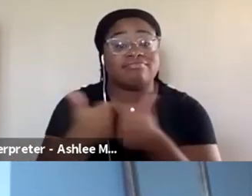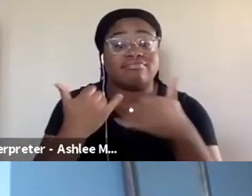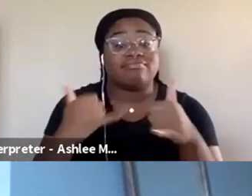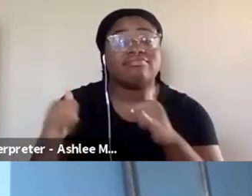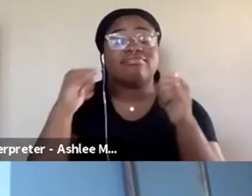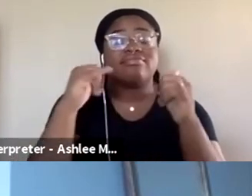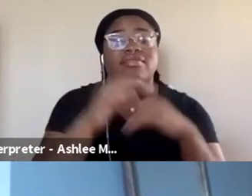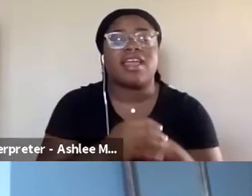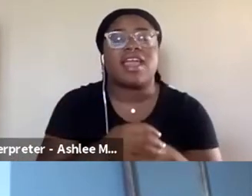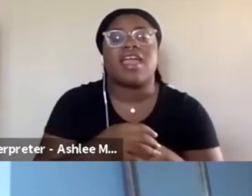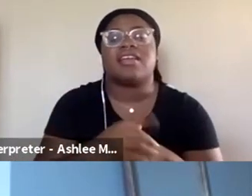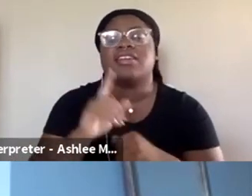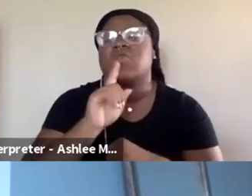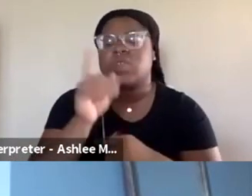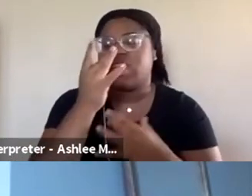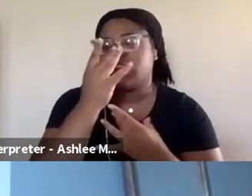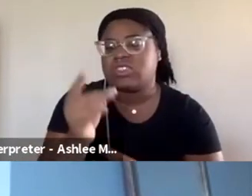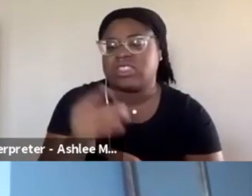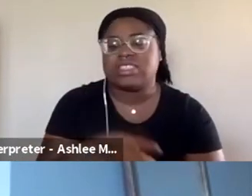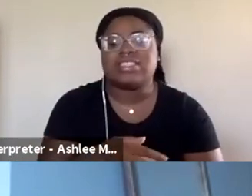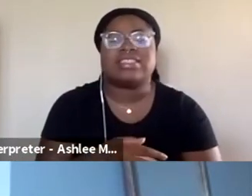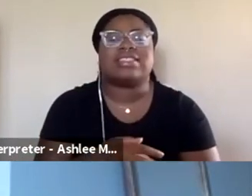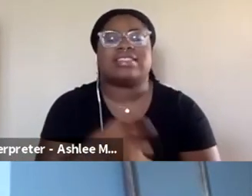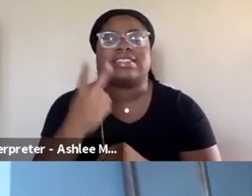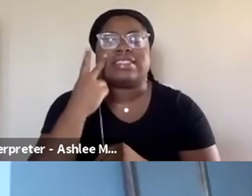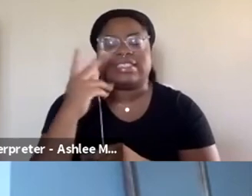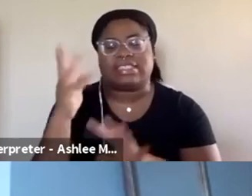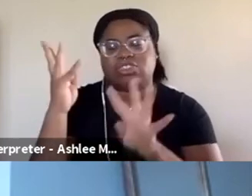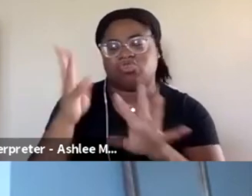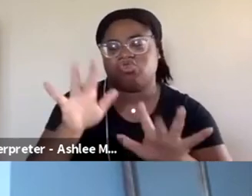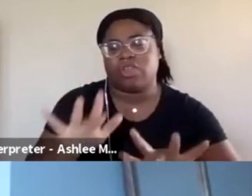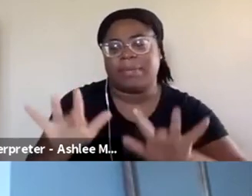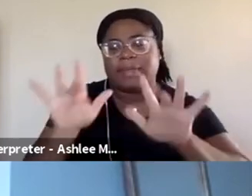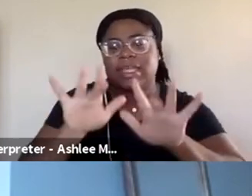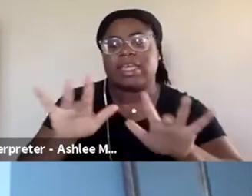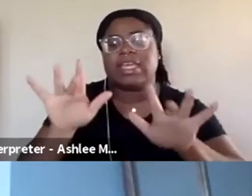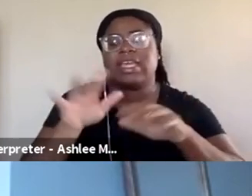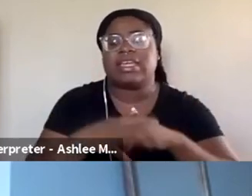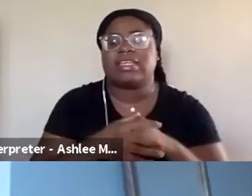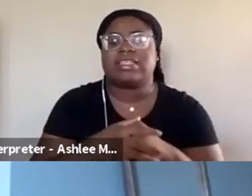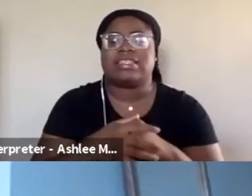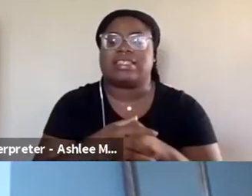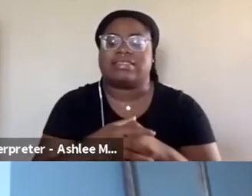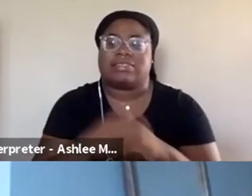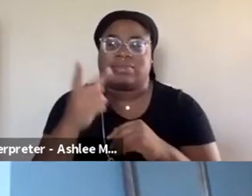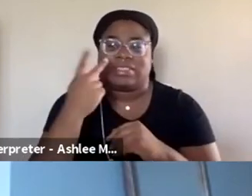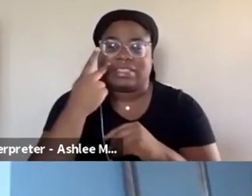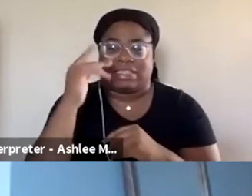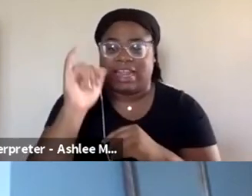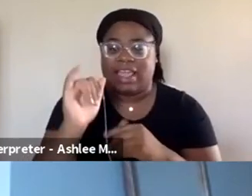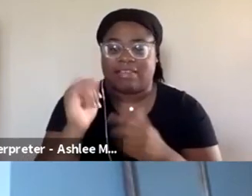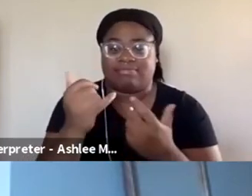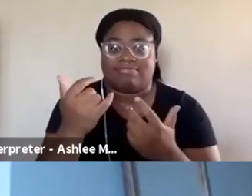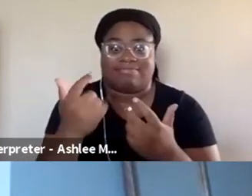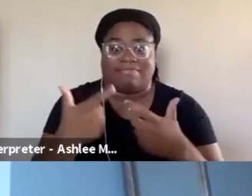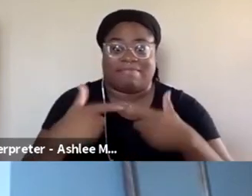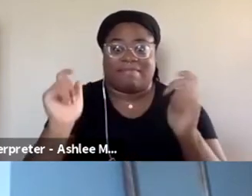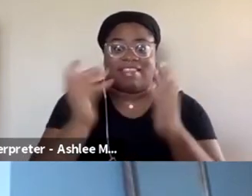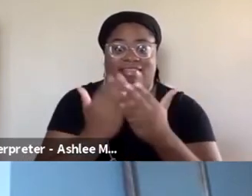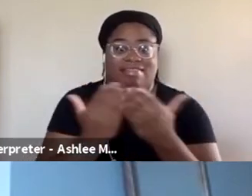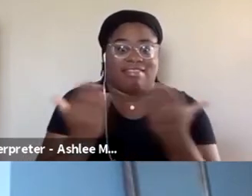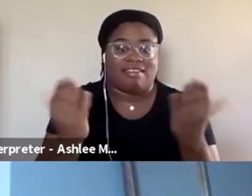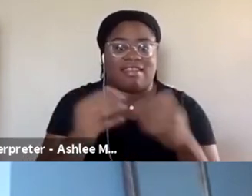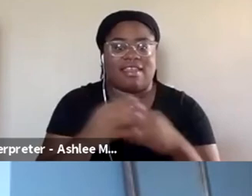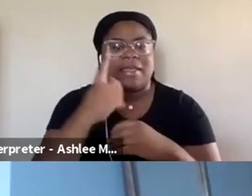think it's, it's really interesting to see streaming, um, become as much of a thing as it has, because I think it's this, it, it,